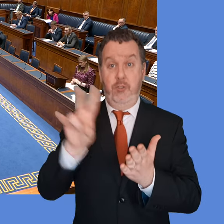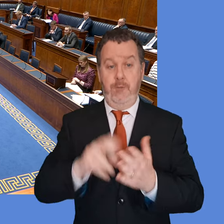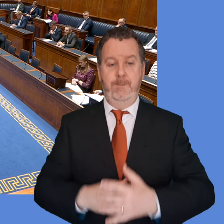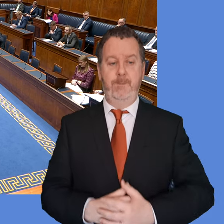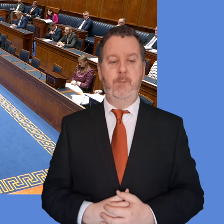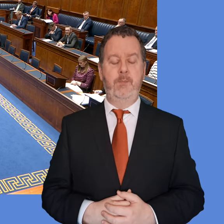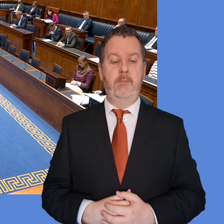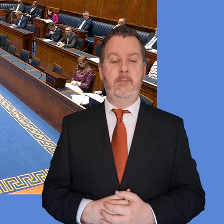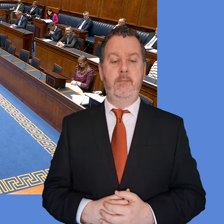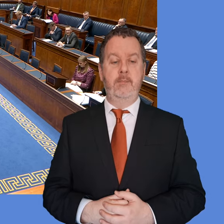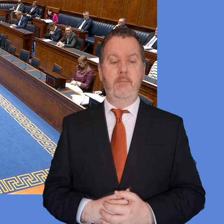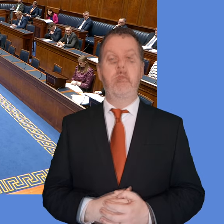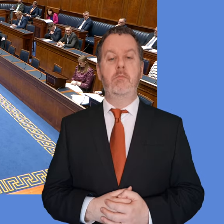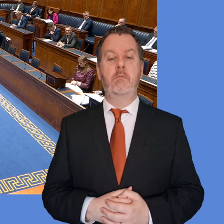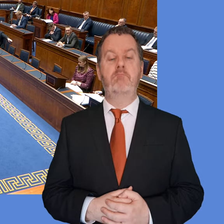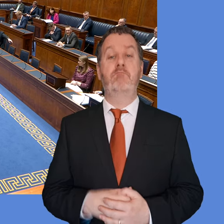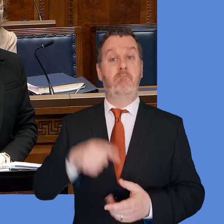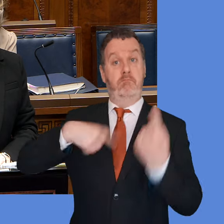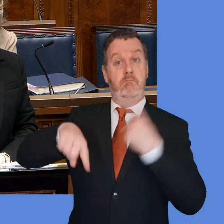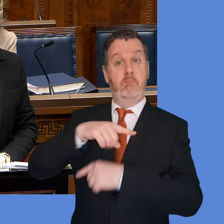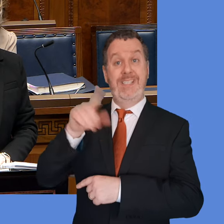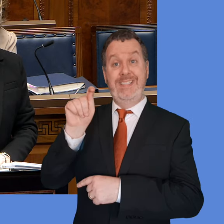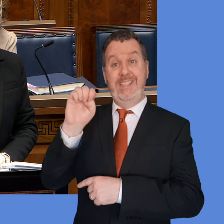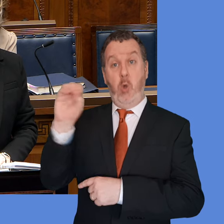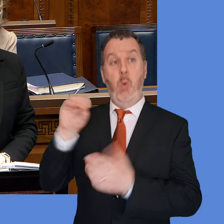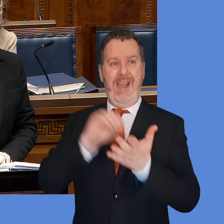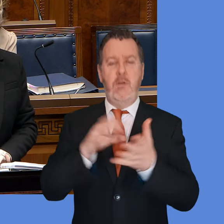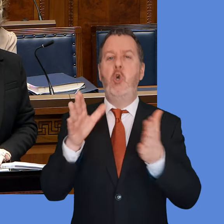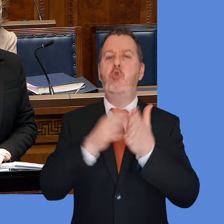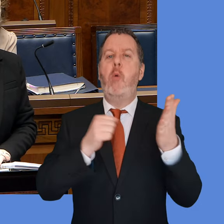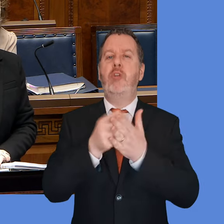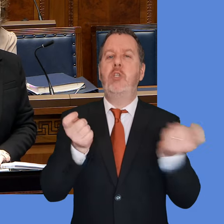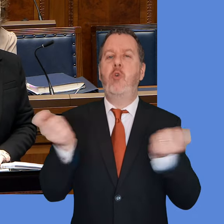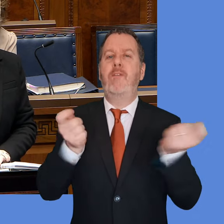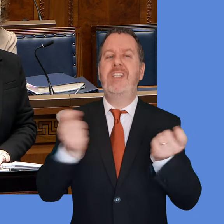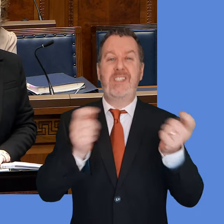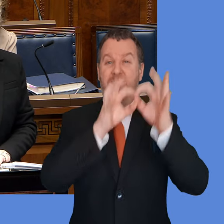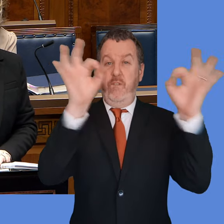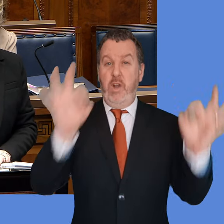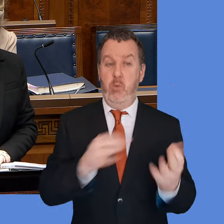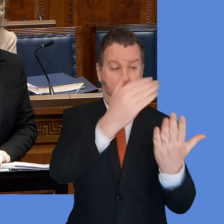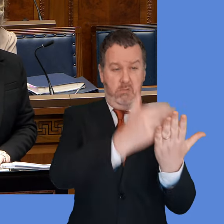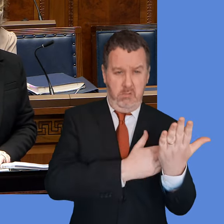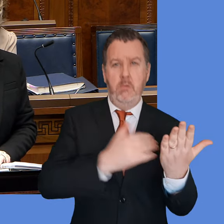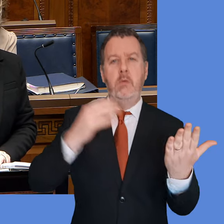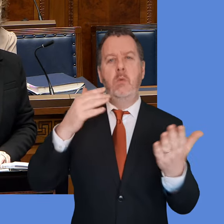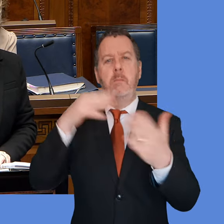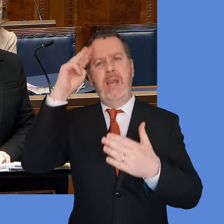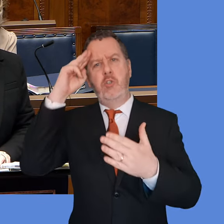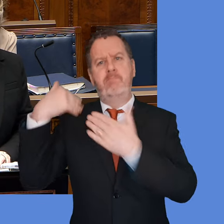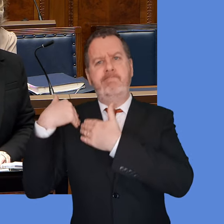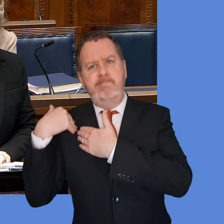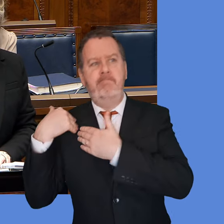TEO operates under a corporate governance framework. This sets out management responsibilities and the actions the department takes to ensure decisions are open